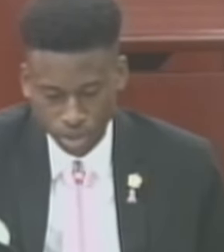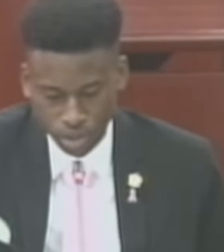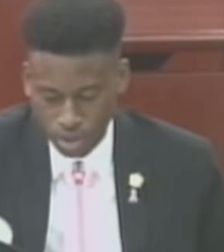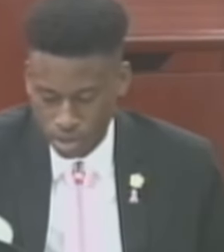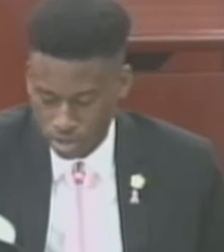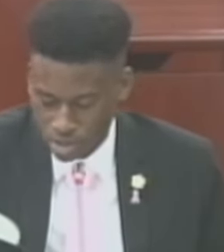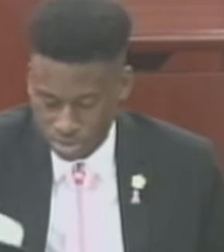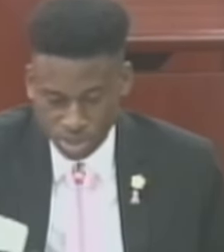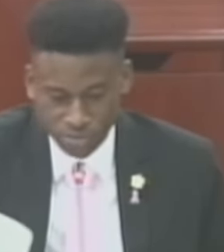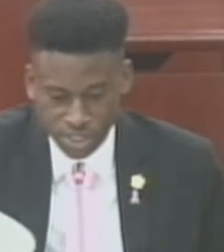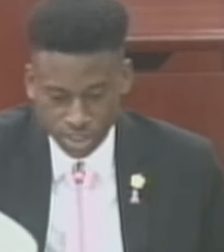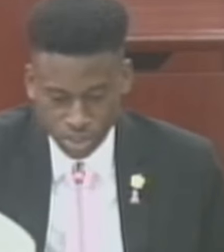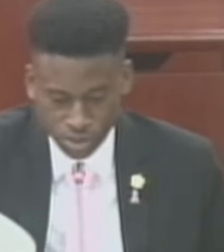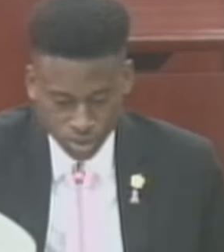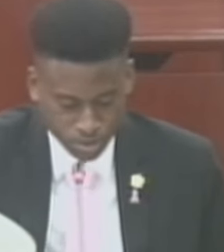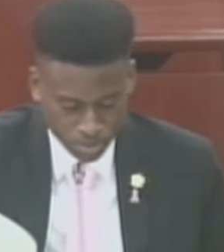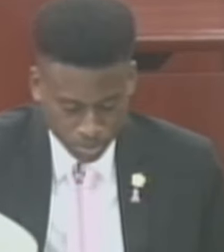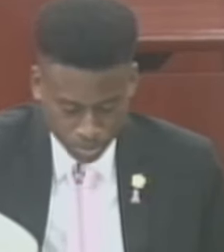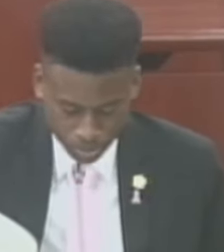have it.